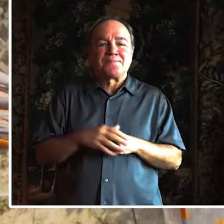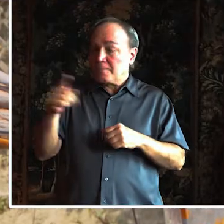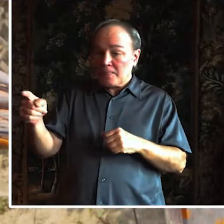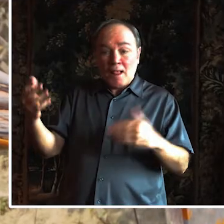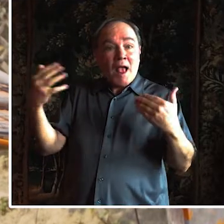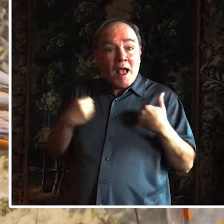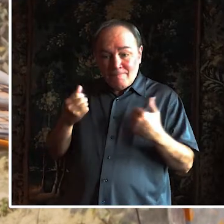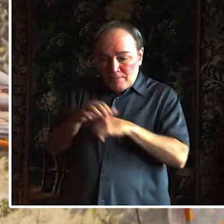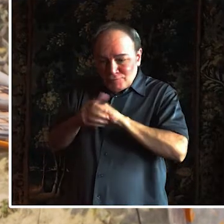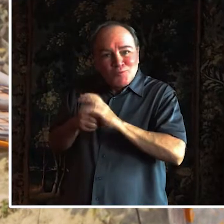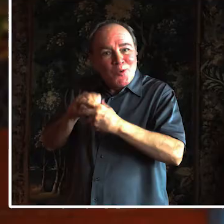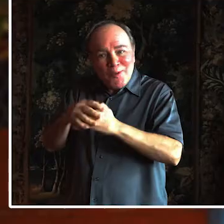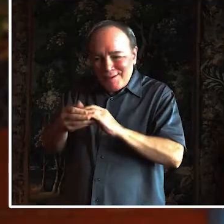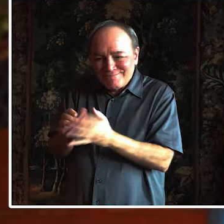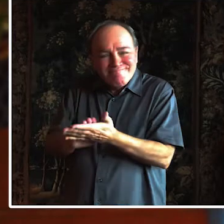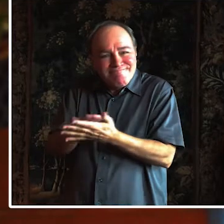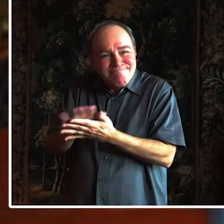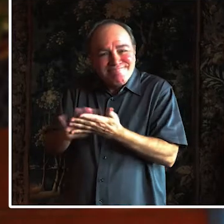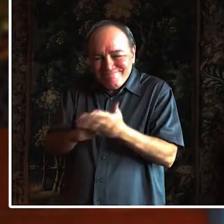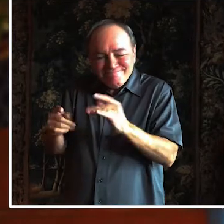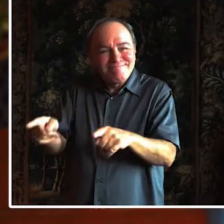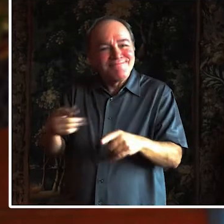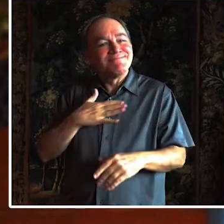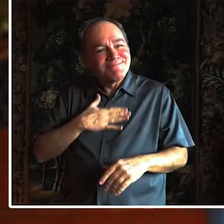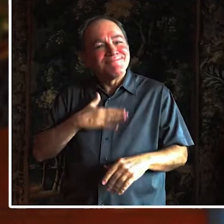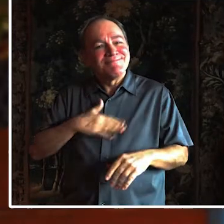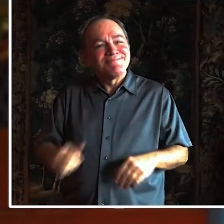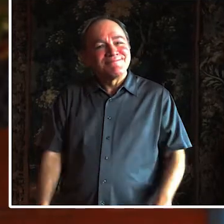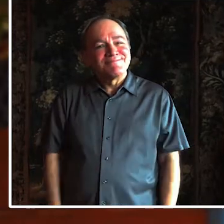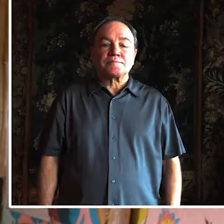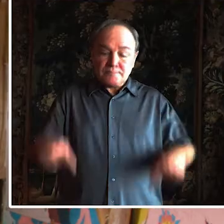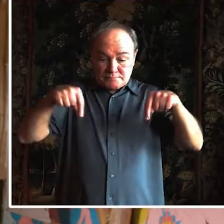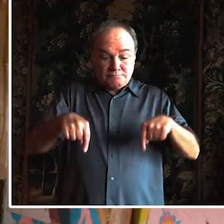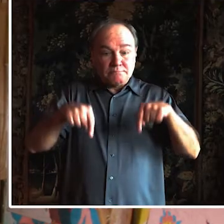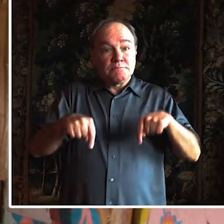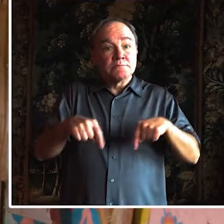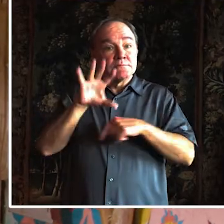This latrine is in a learning center, and it means I don't have to leave school to go and use the bathroom.